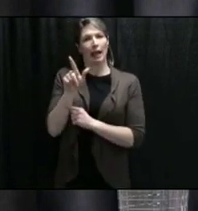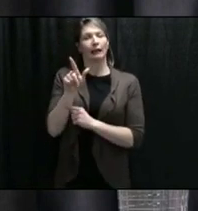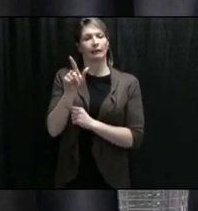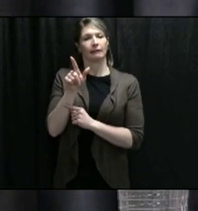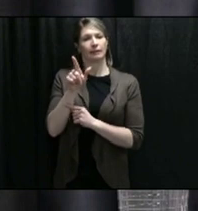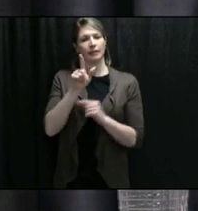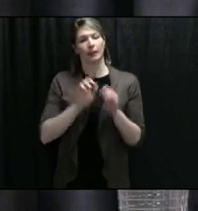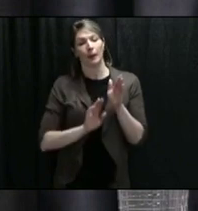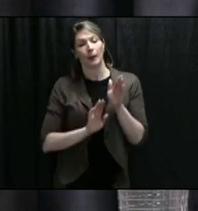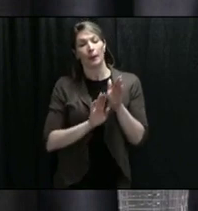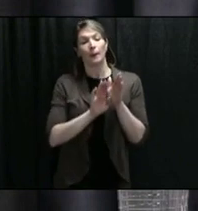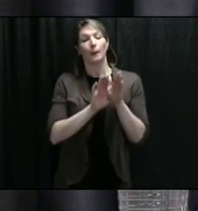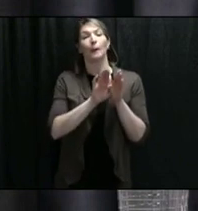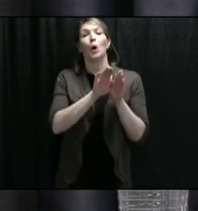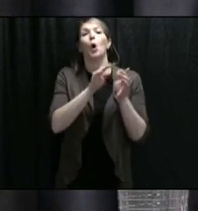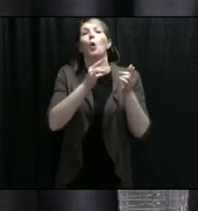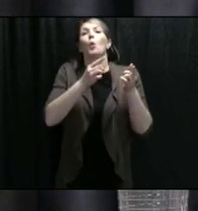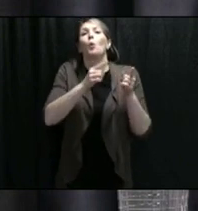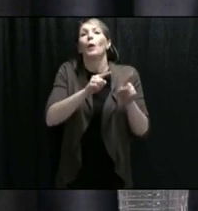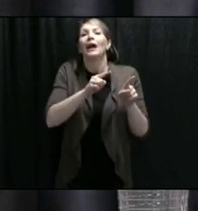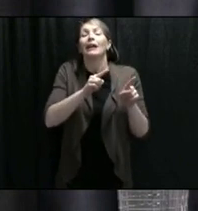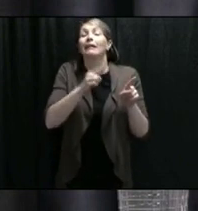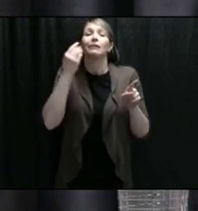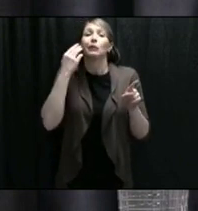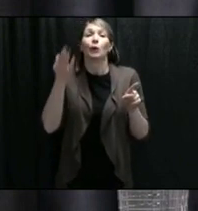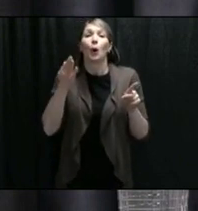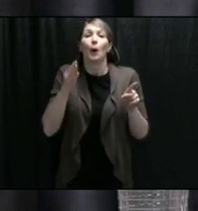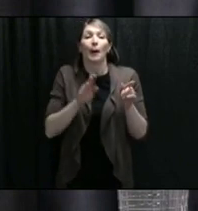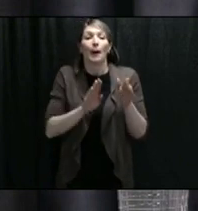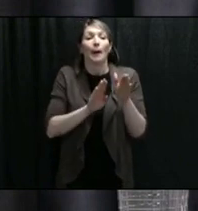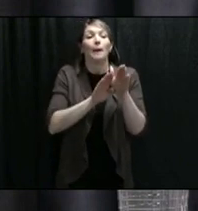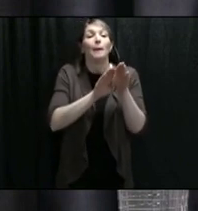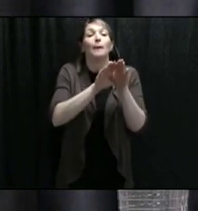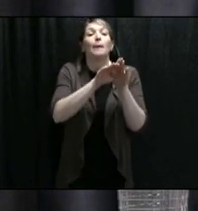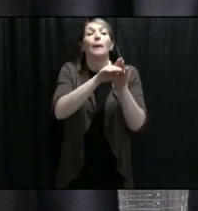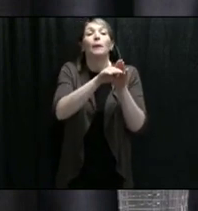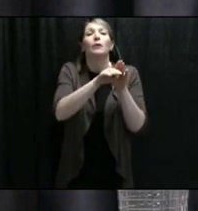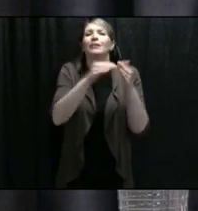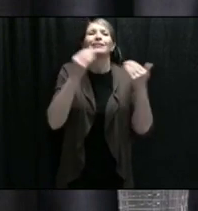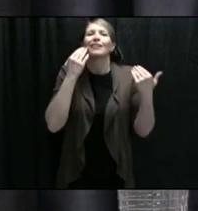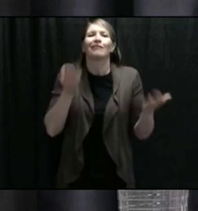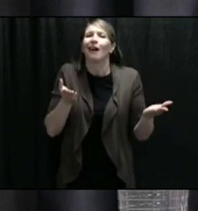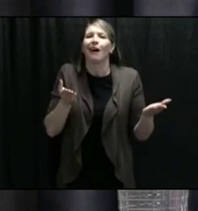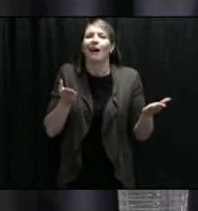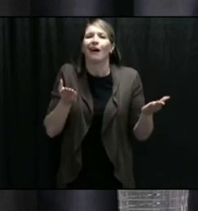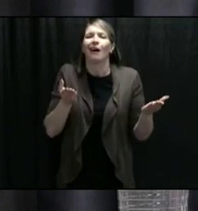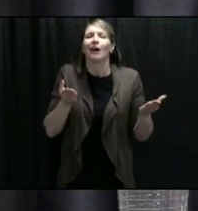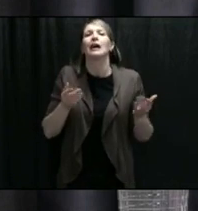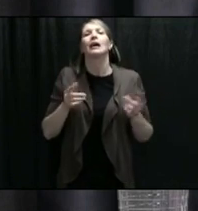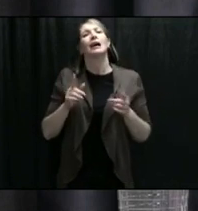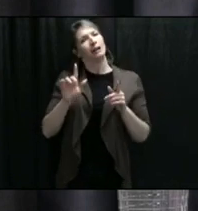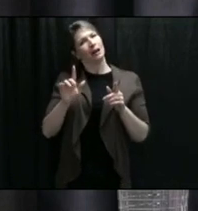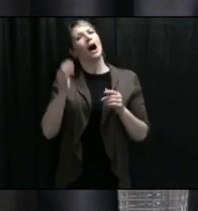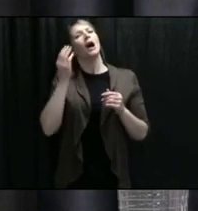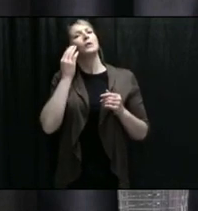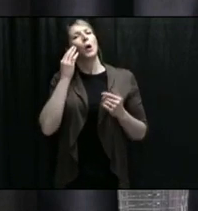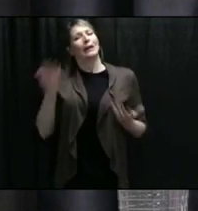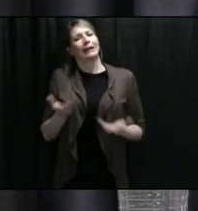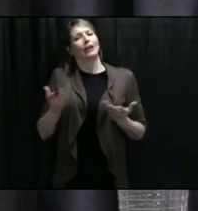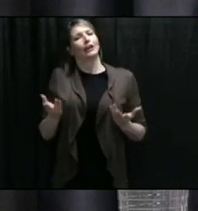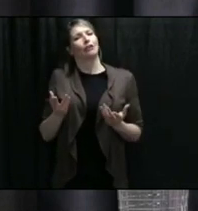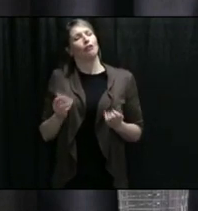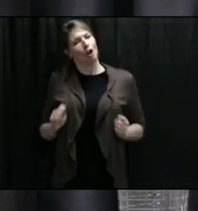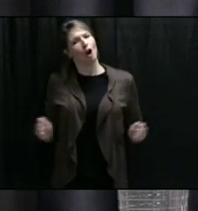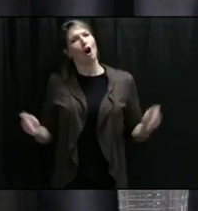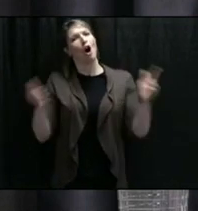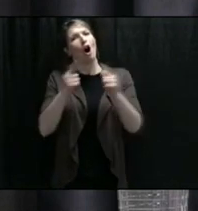land, or the island as an island, have been regarded traditionally as challenges for tourism, for industry, and